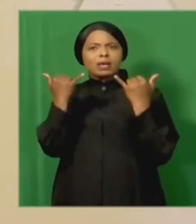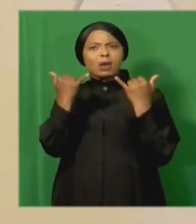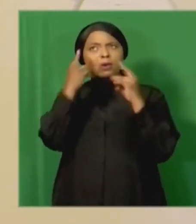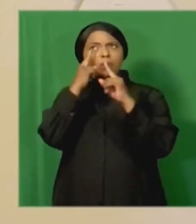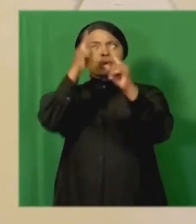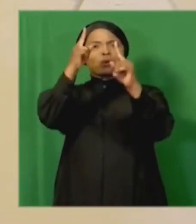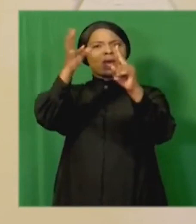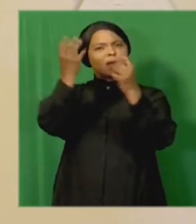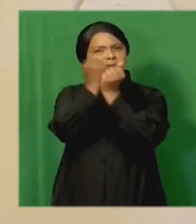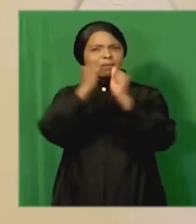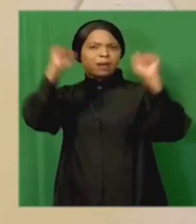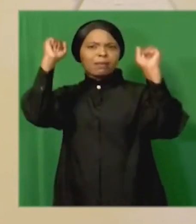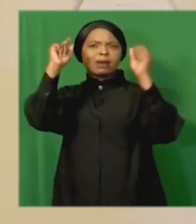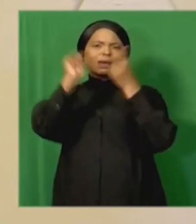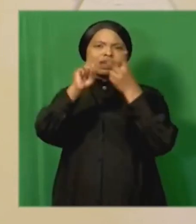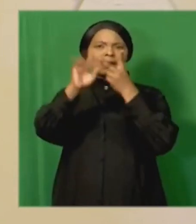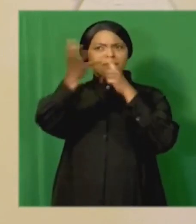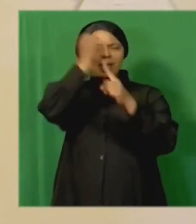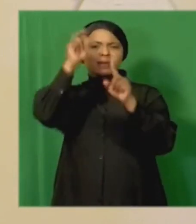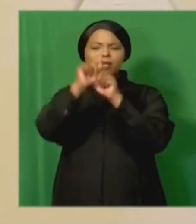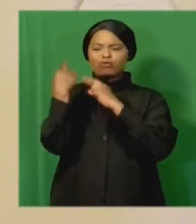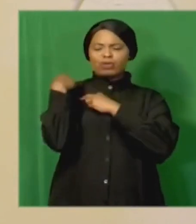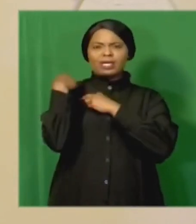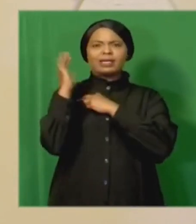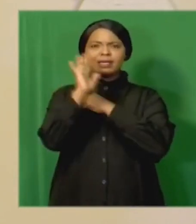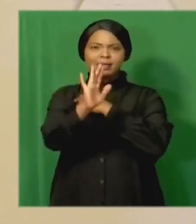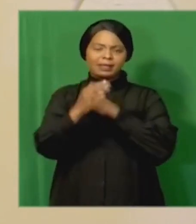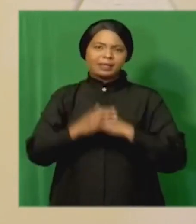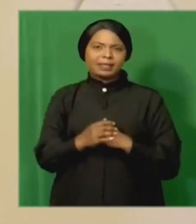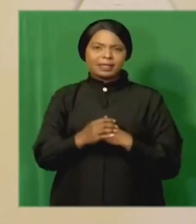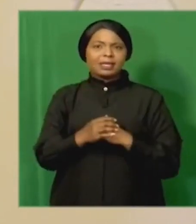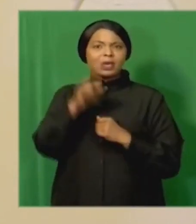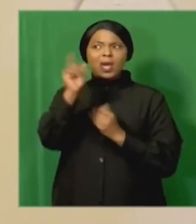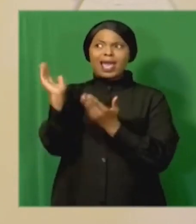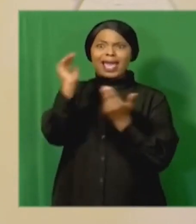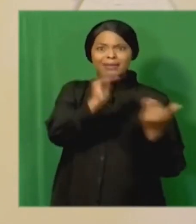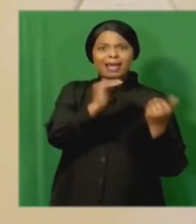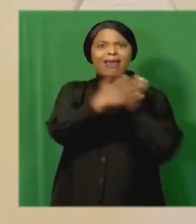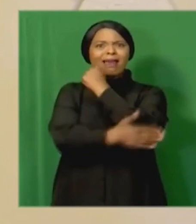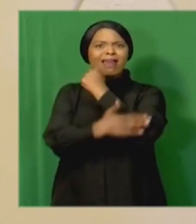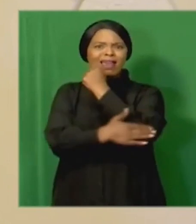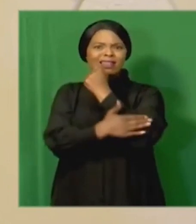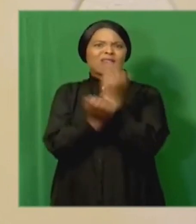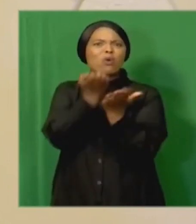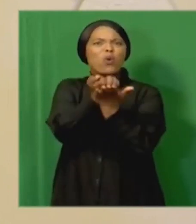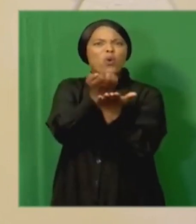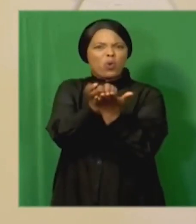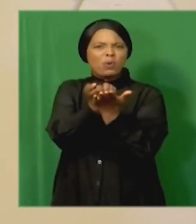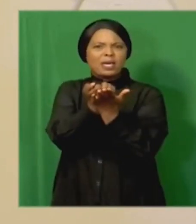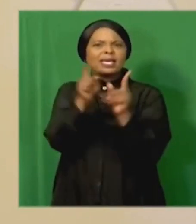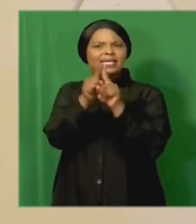restoration, redress, and accountability. You expect your country's economy and its